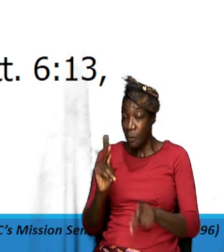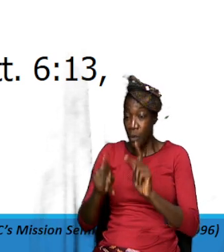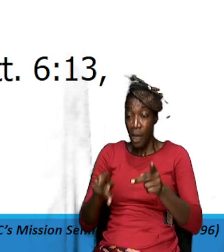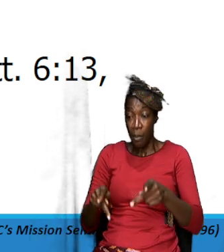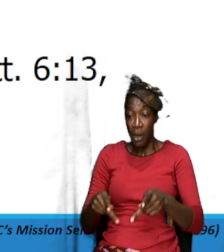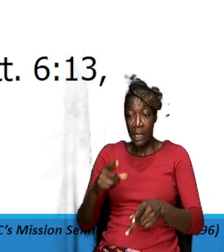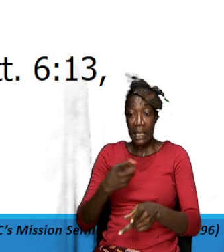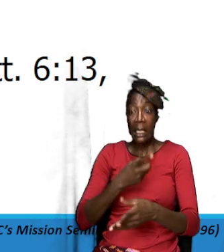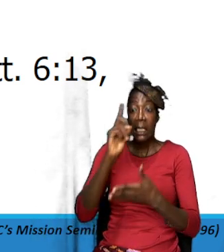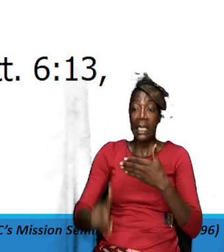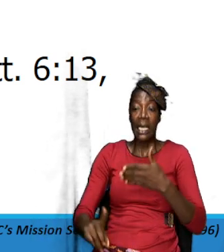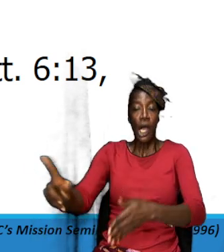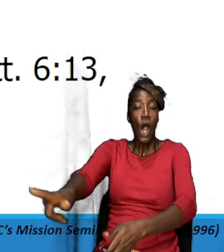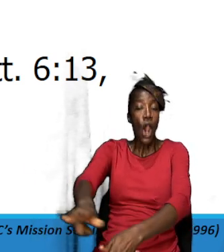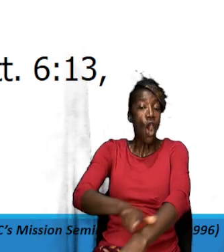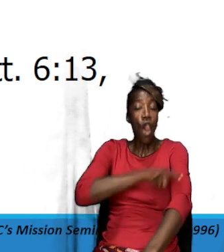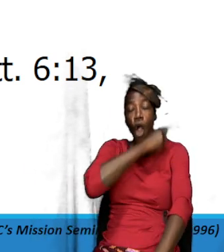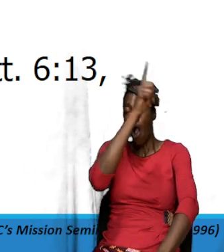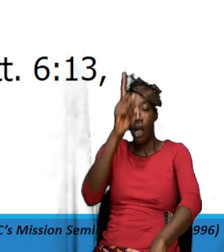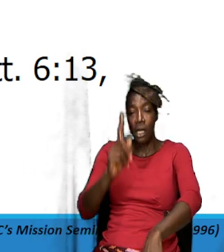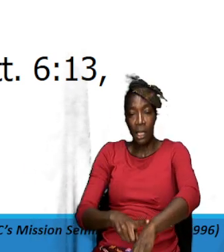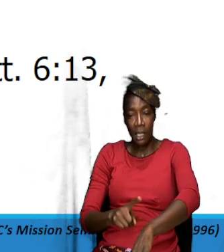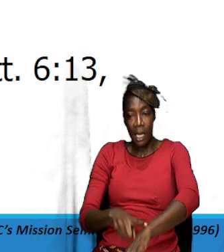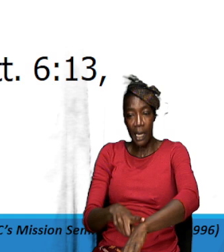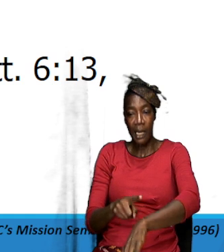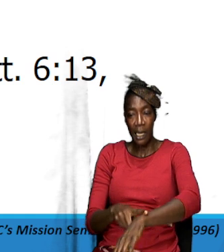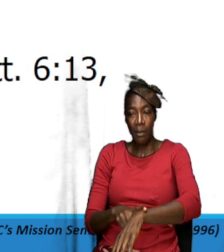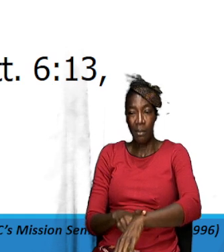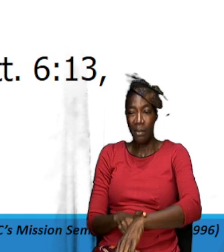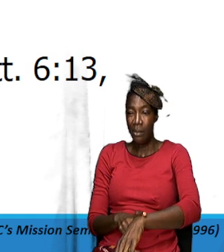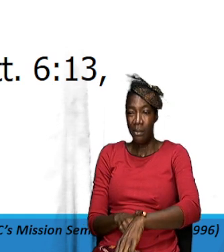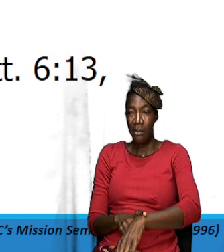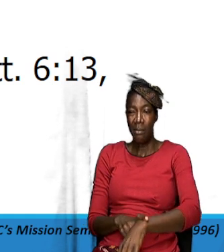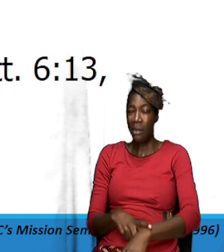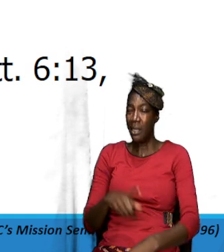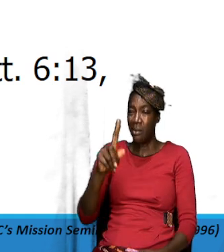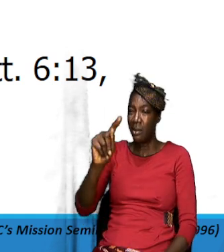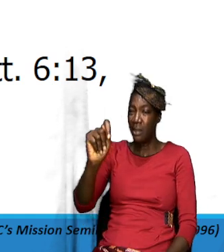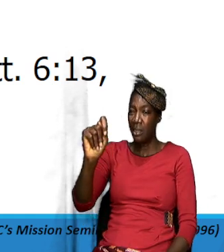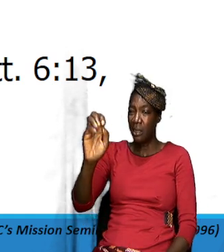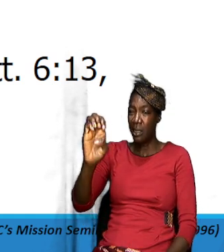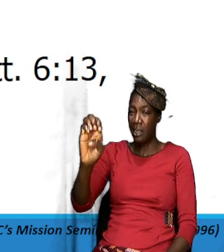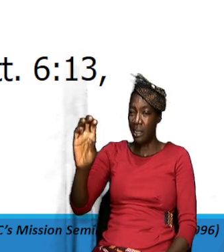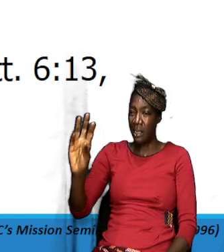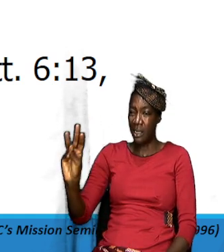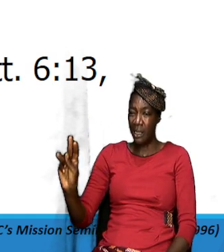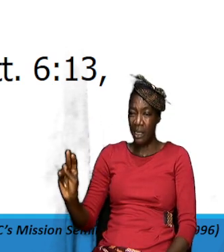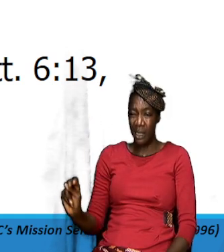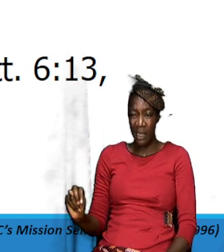that these persons were like when they were in their teenage years you know